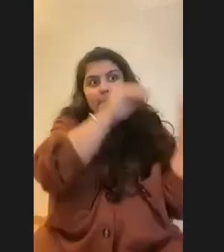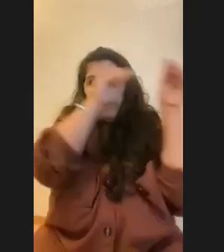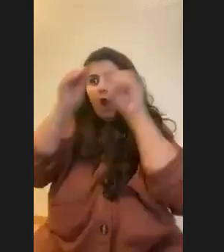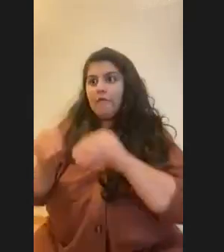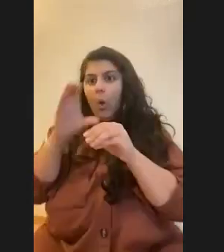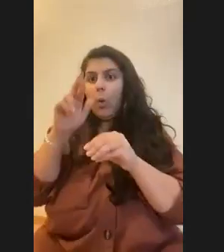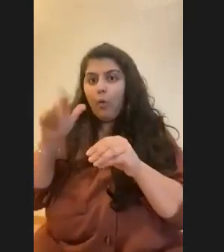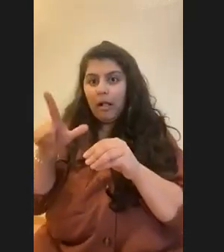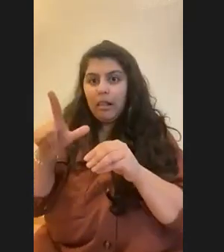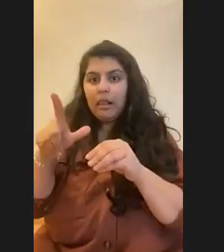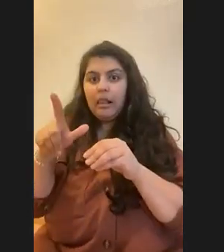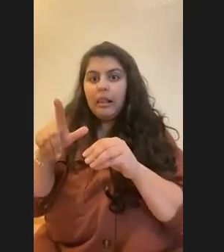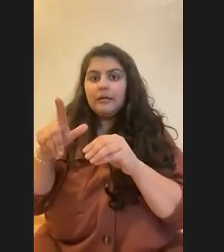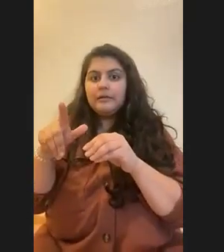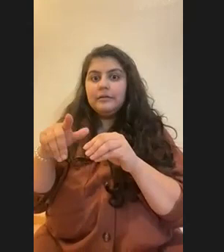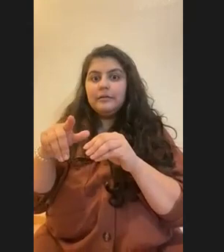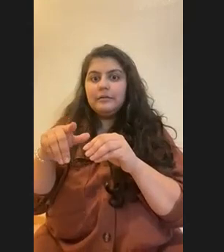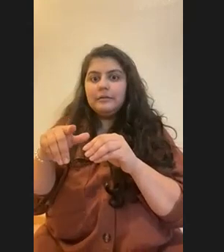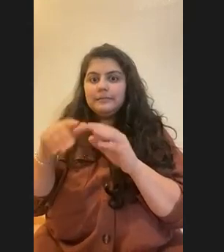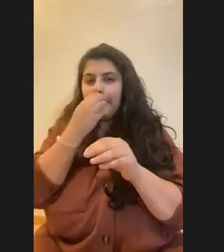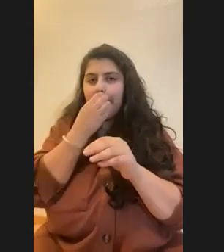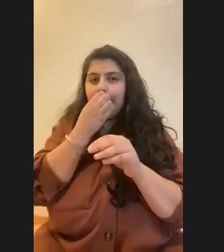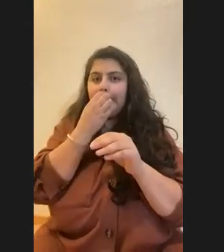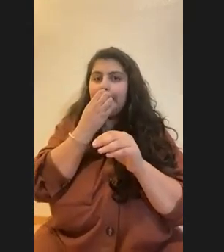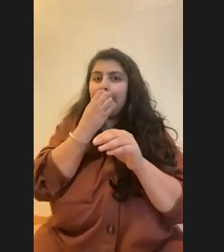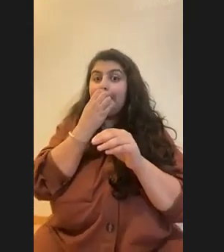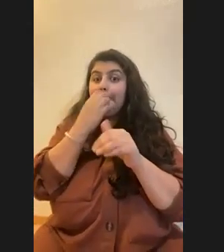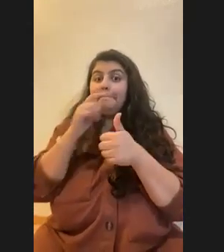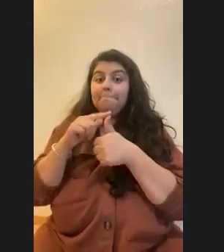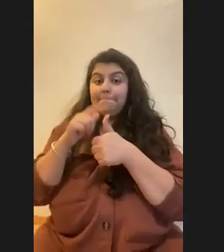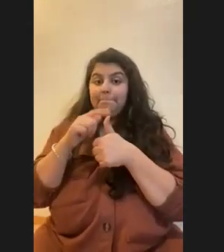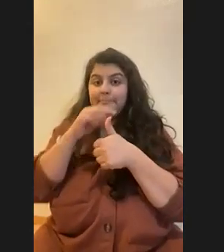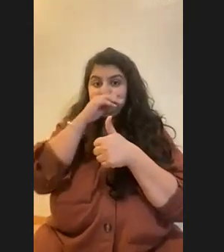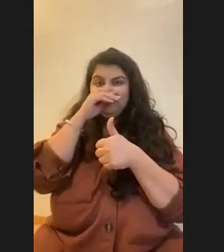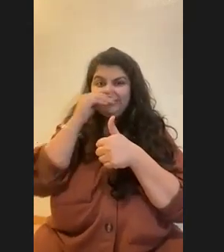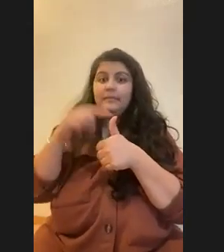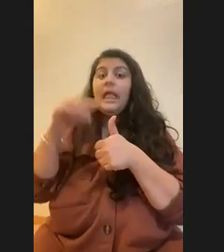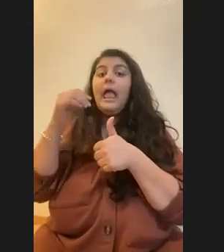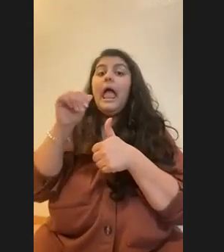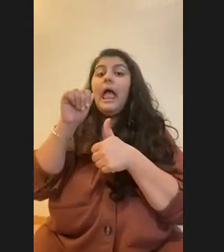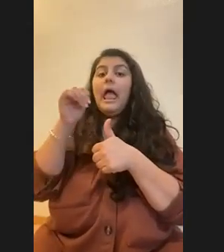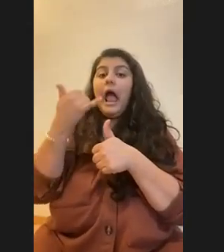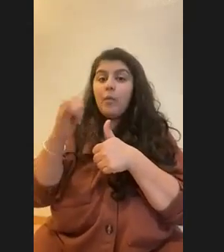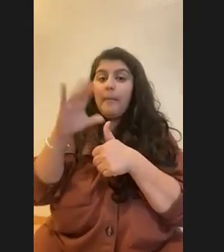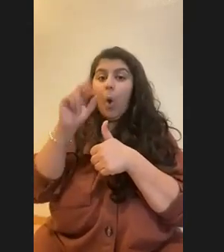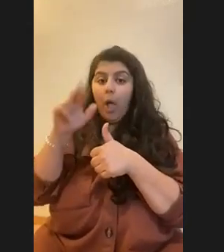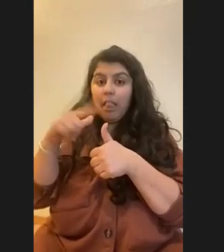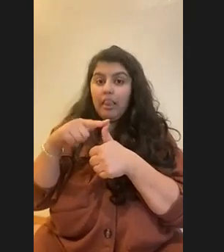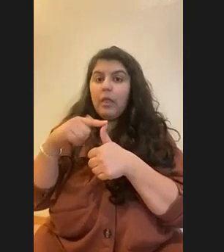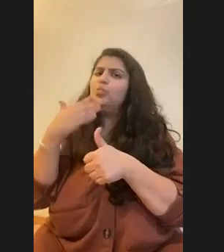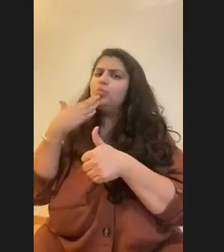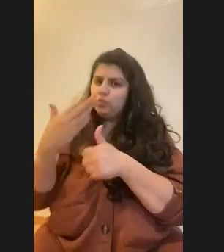I'd say there's two sides, right? So one, the coral, the Arabian coral, they're really good with heat stress,